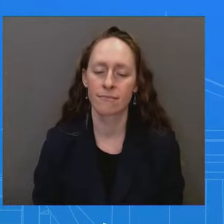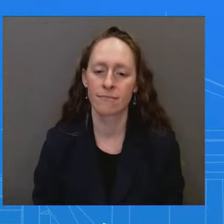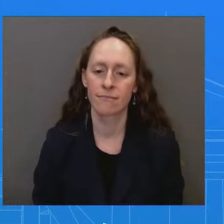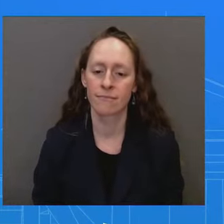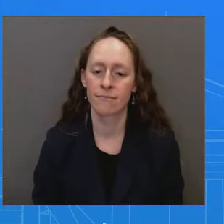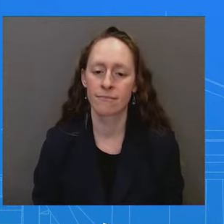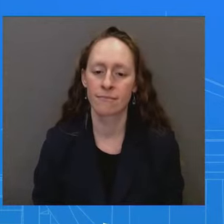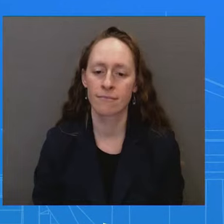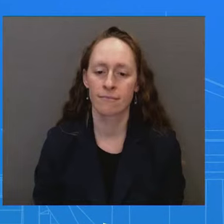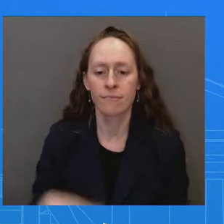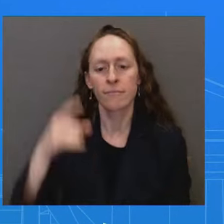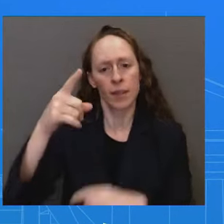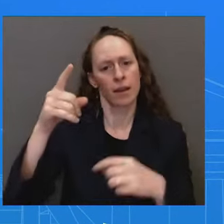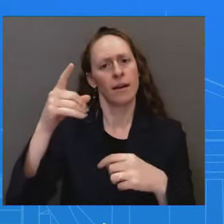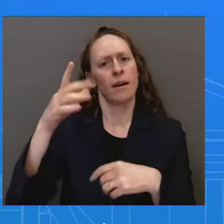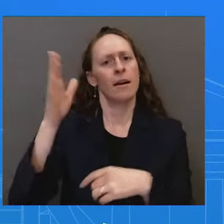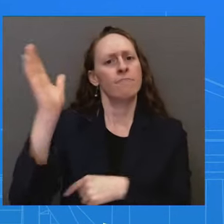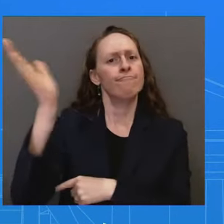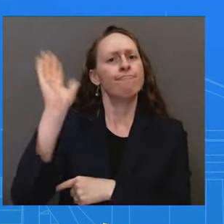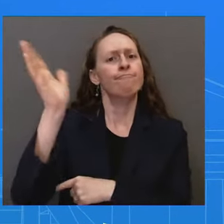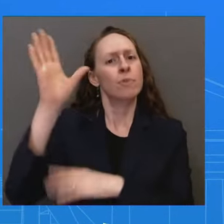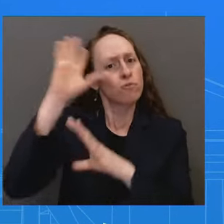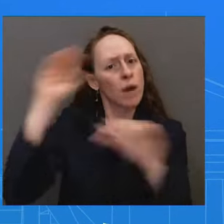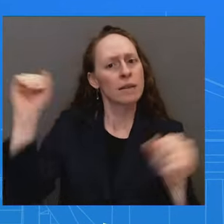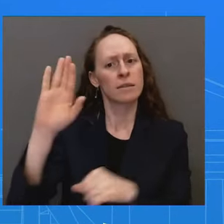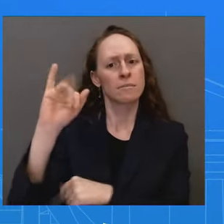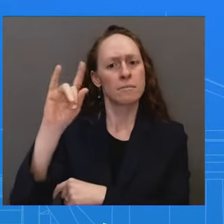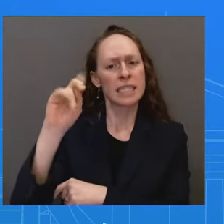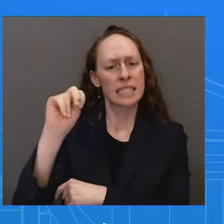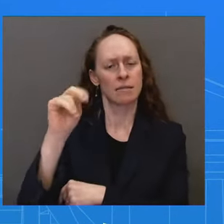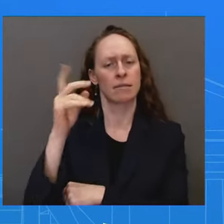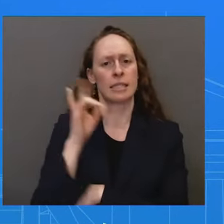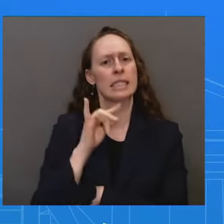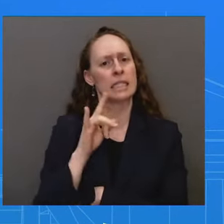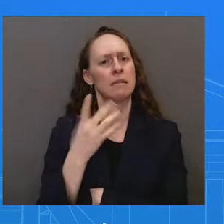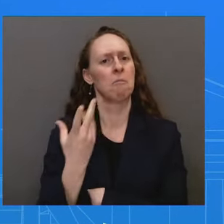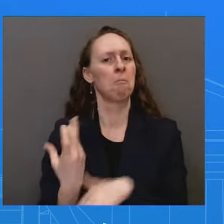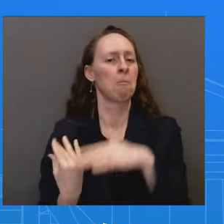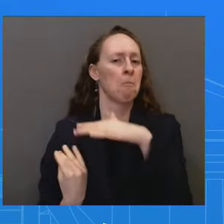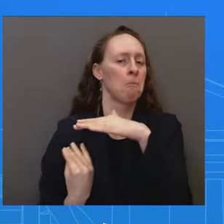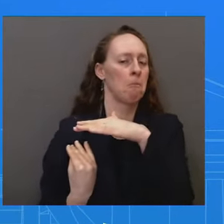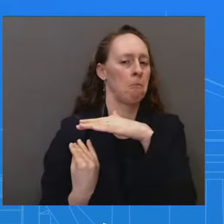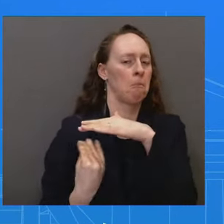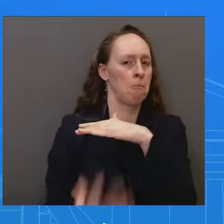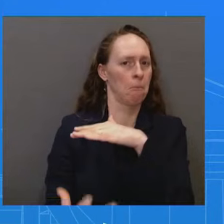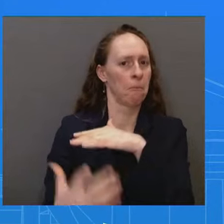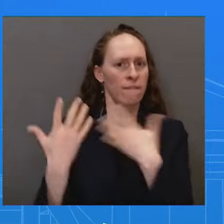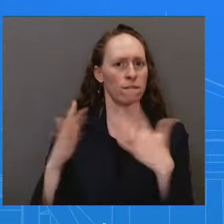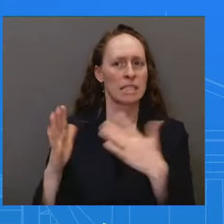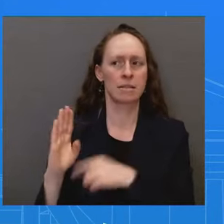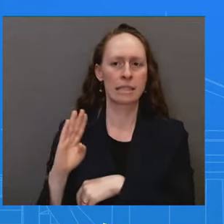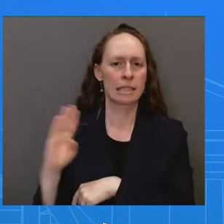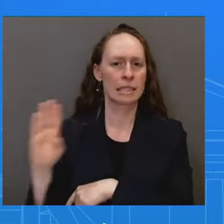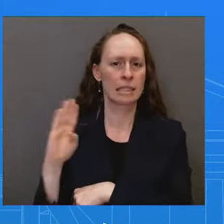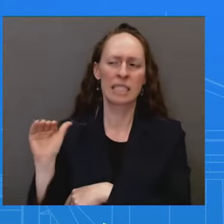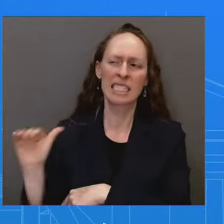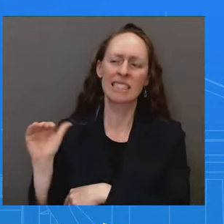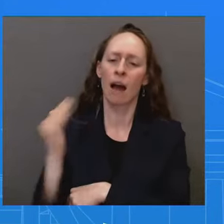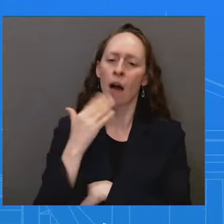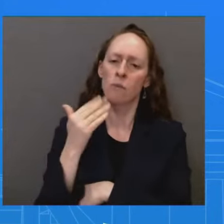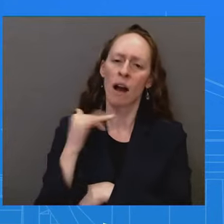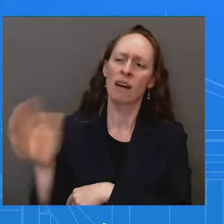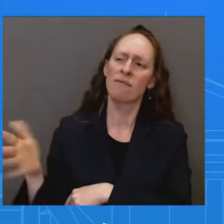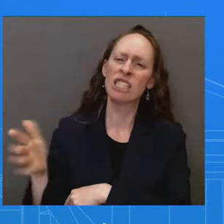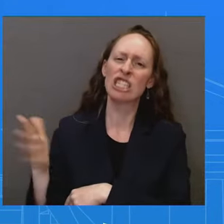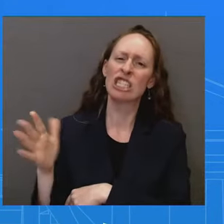Israel. is he signaling, you know, with these words, is he signaling for a ceasefire? And does the administration still support Israel's position